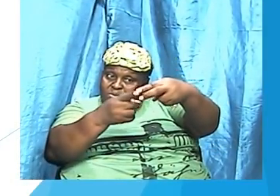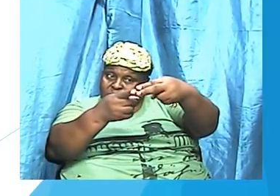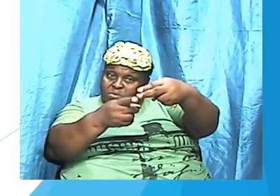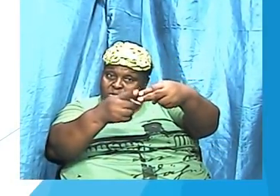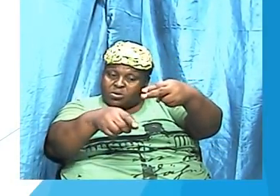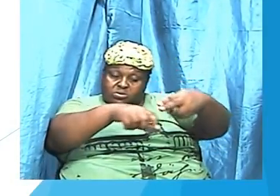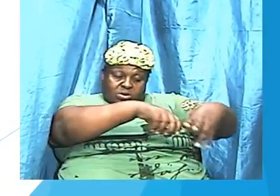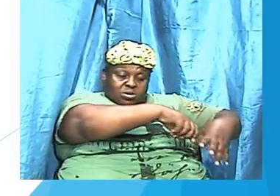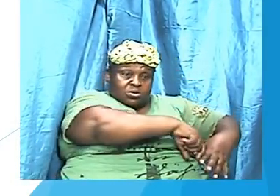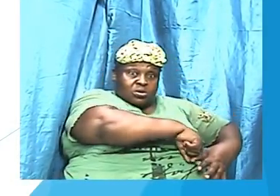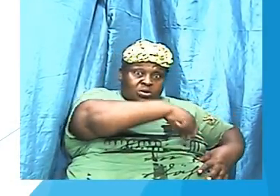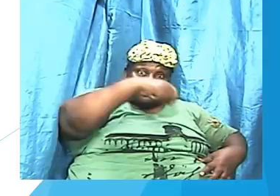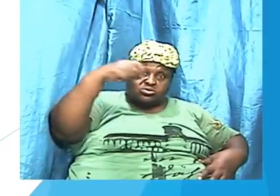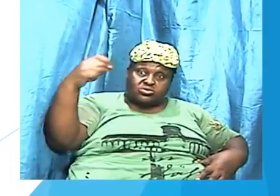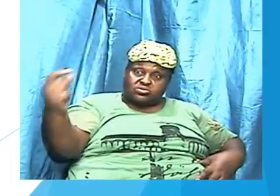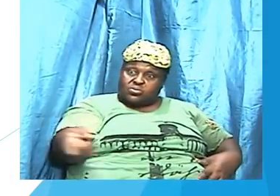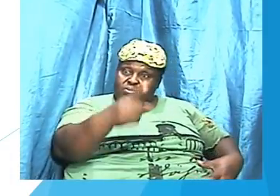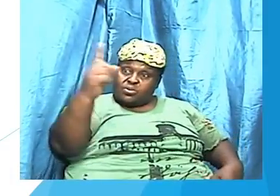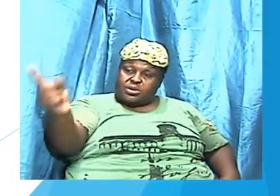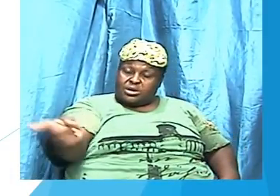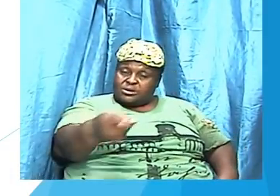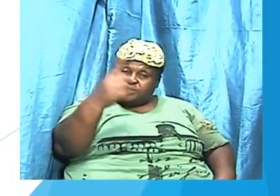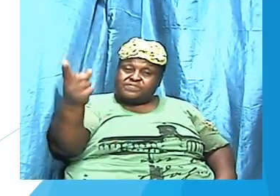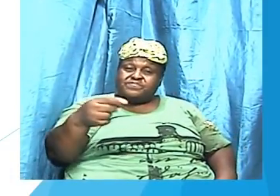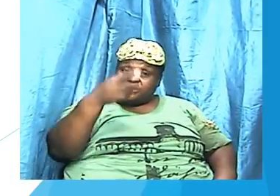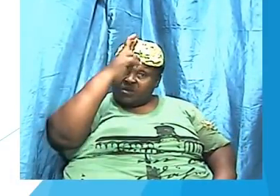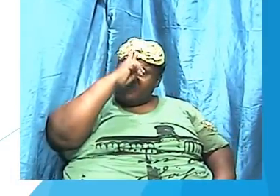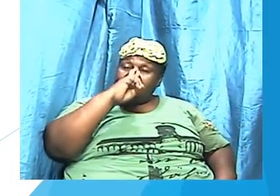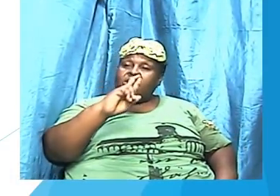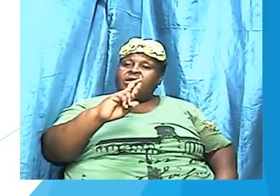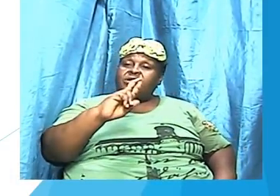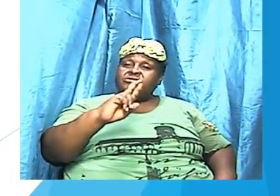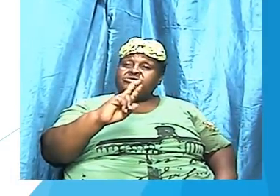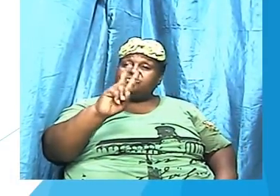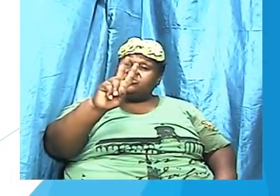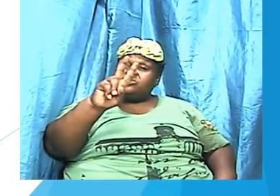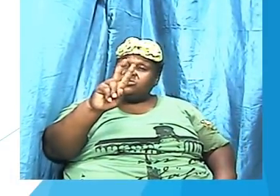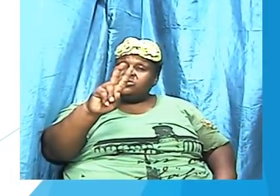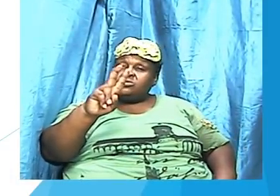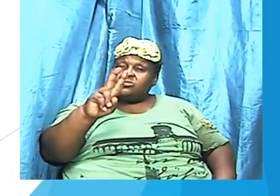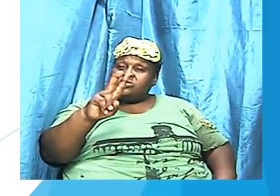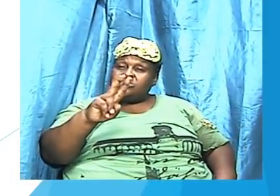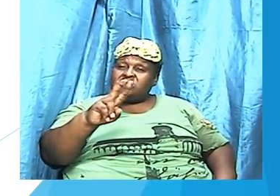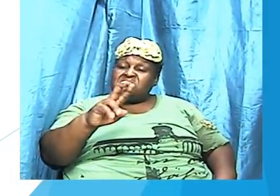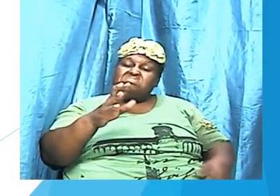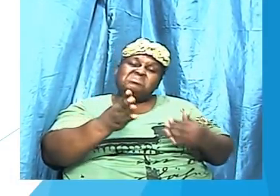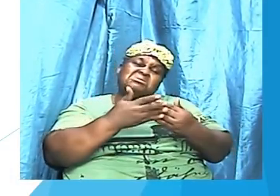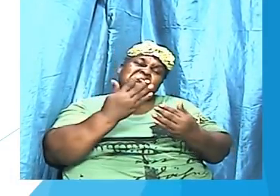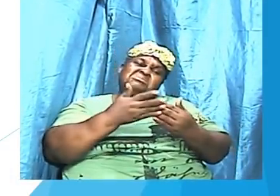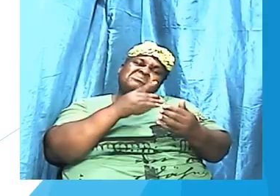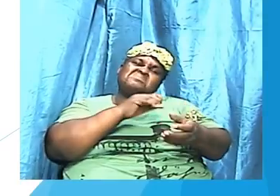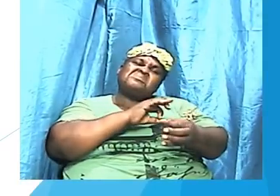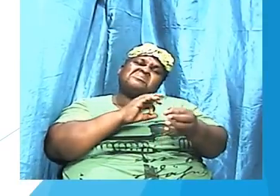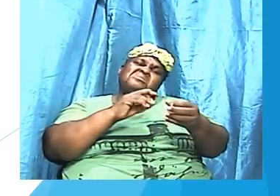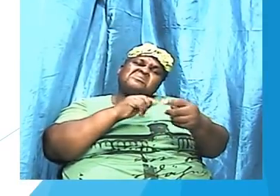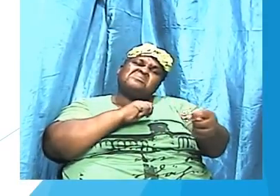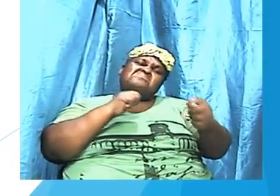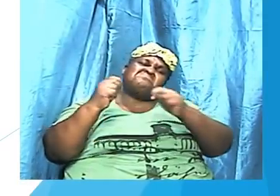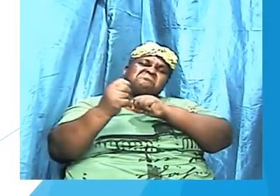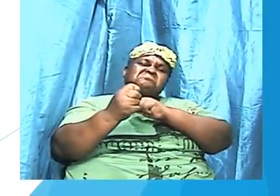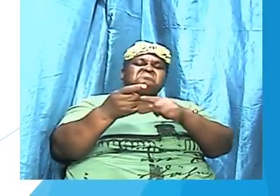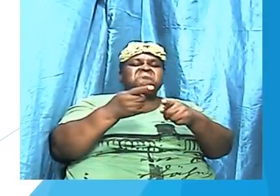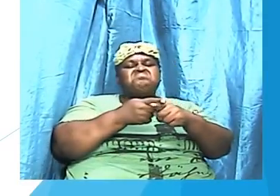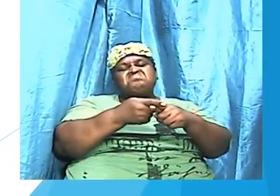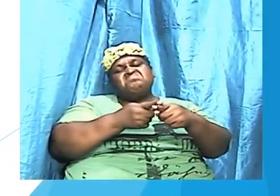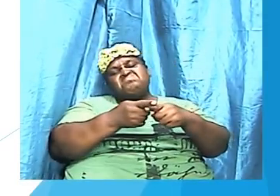revelations 2 which we looked at a while ago and verse 12 it could easily be translated a sharp sword